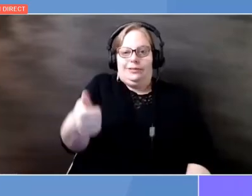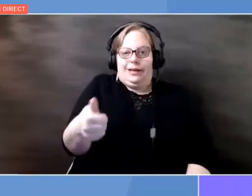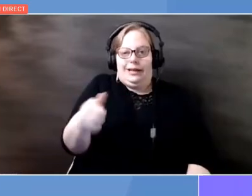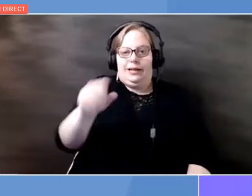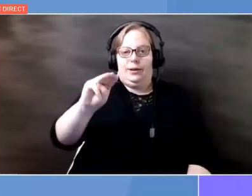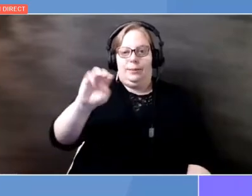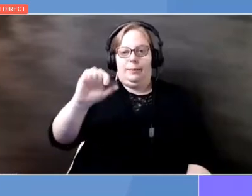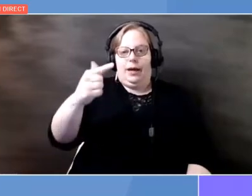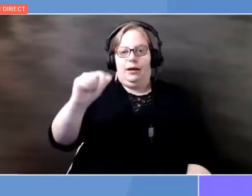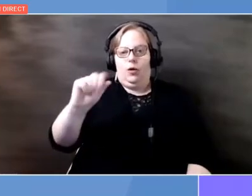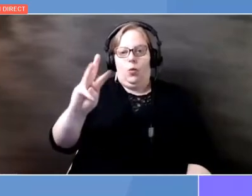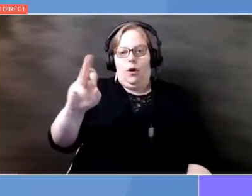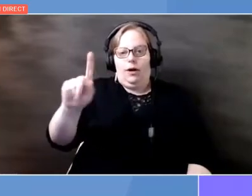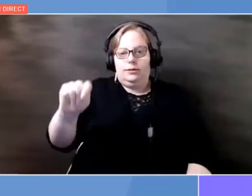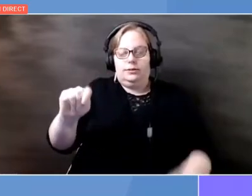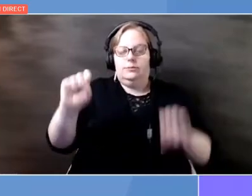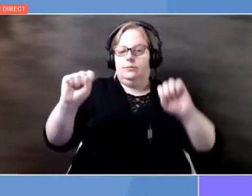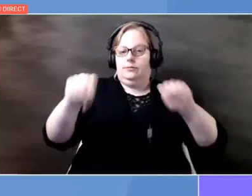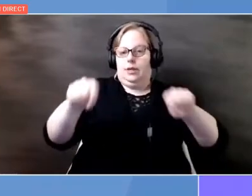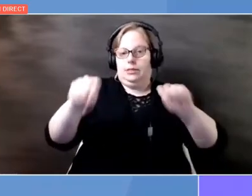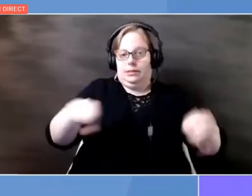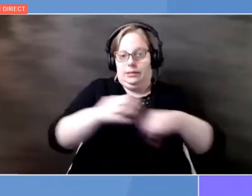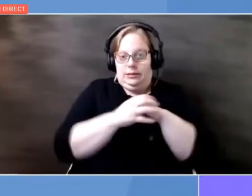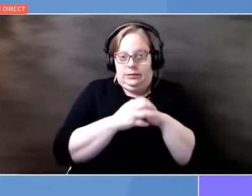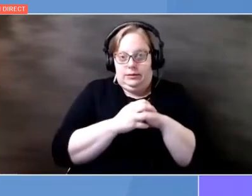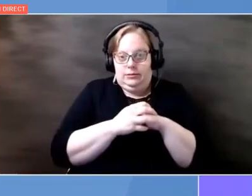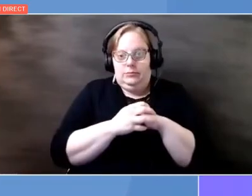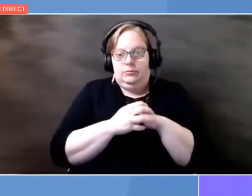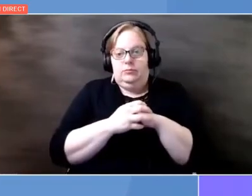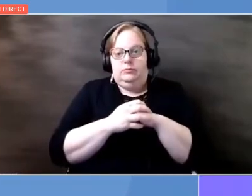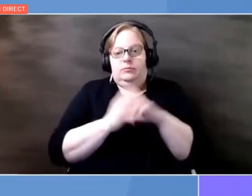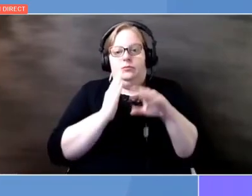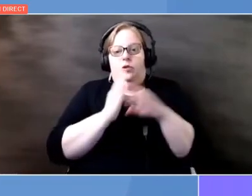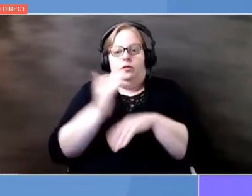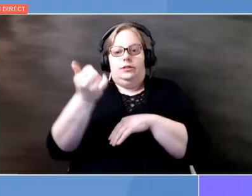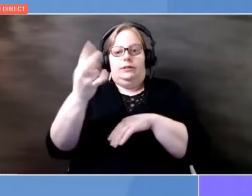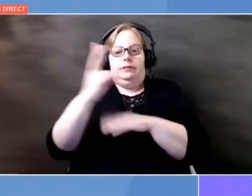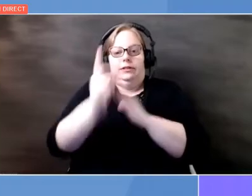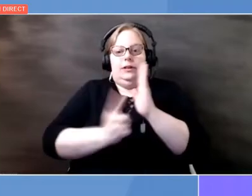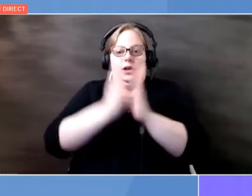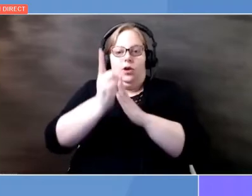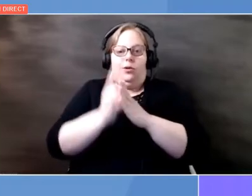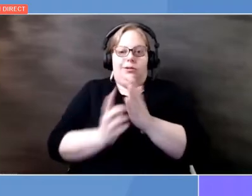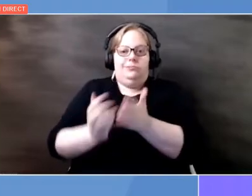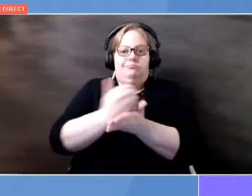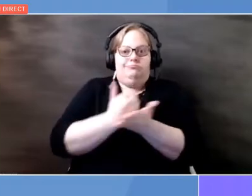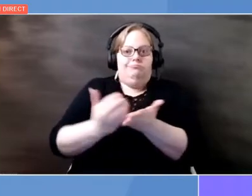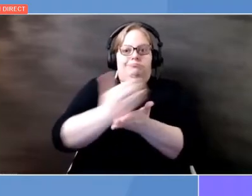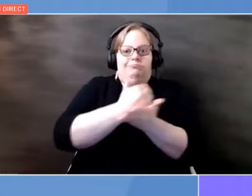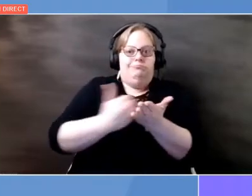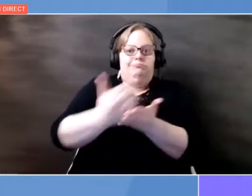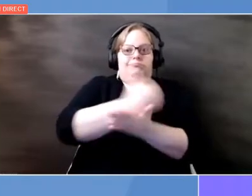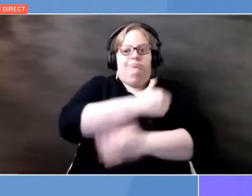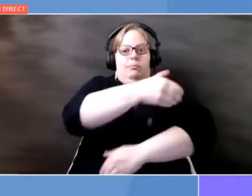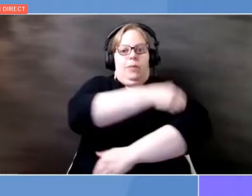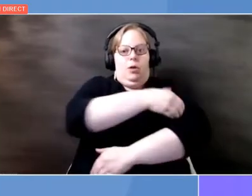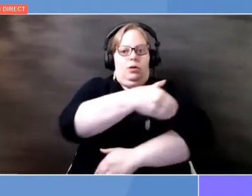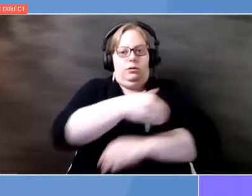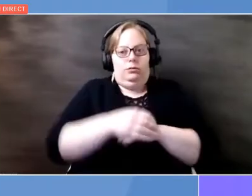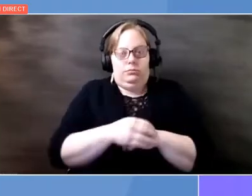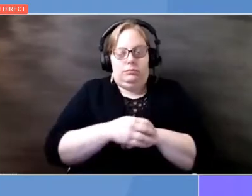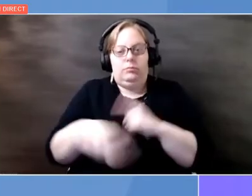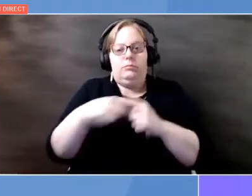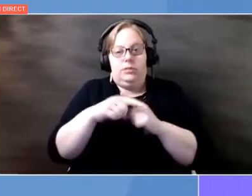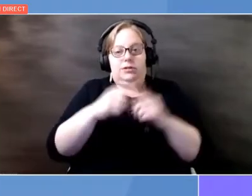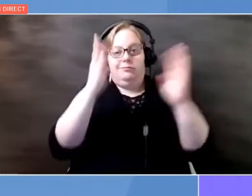has more than 17 hours of accumulating thermal power and is planning to scale up the